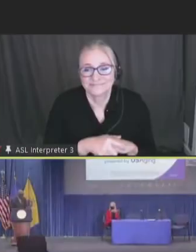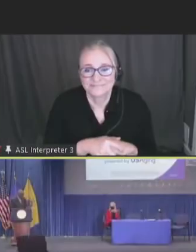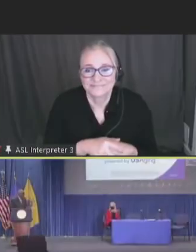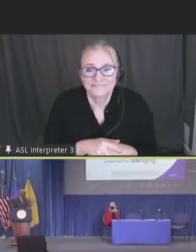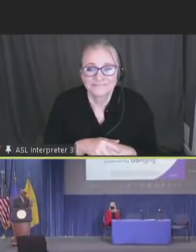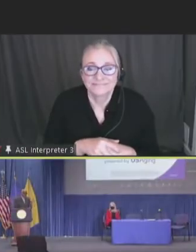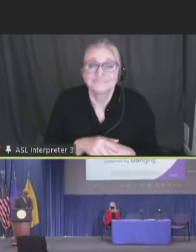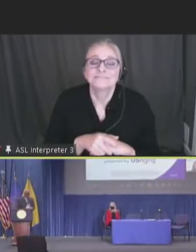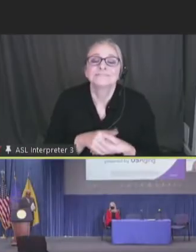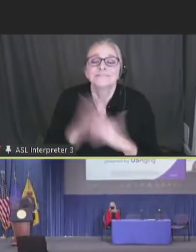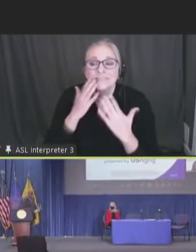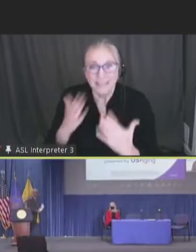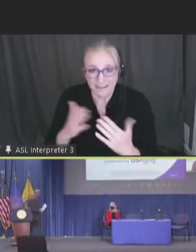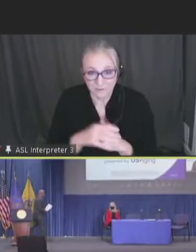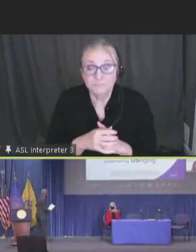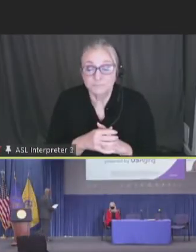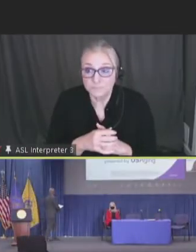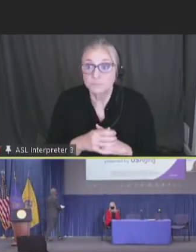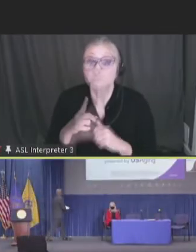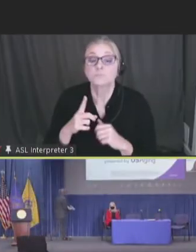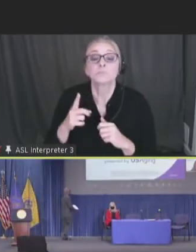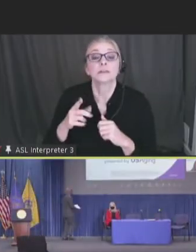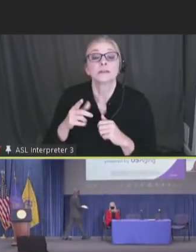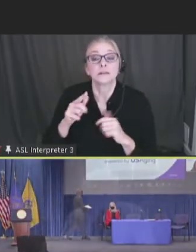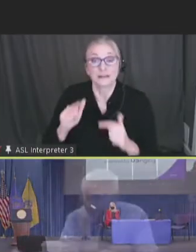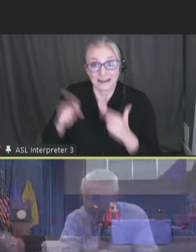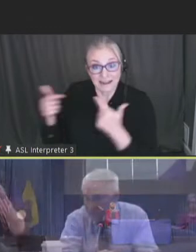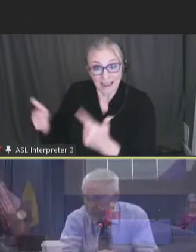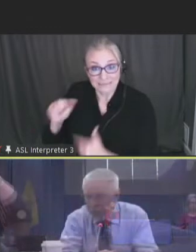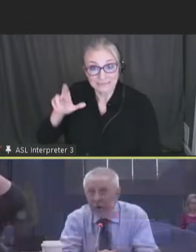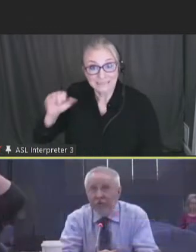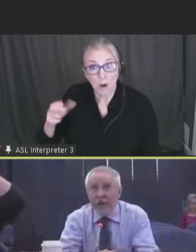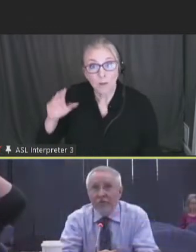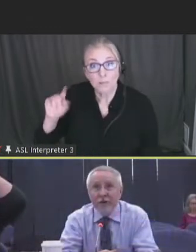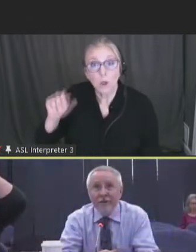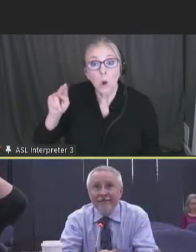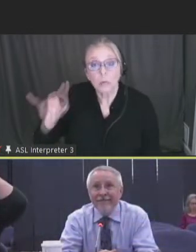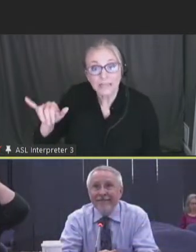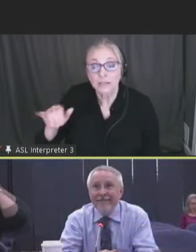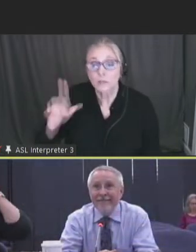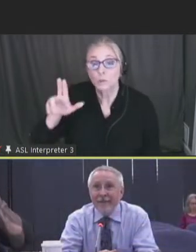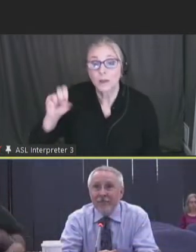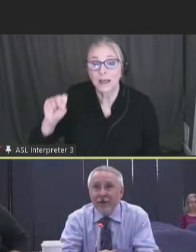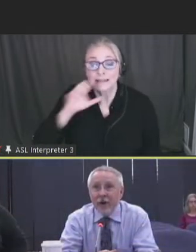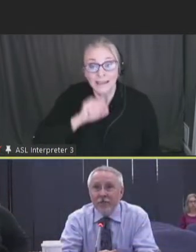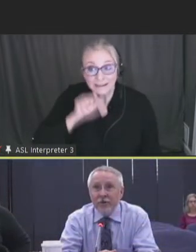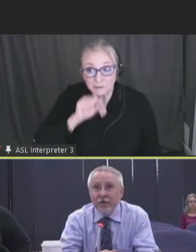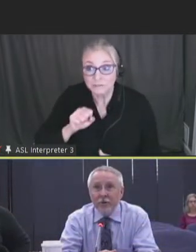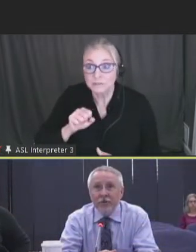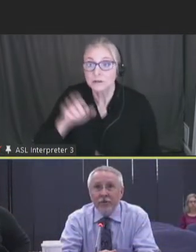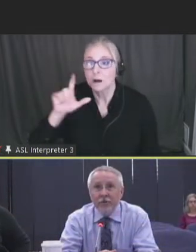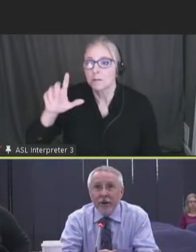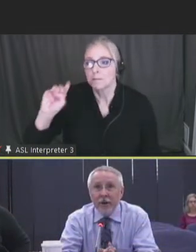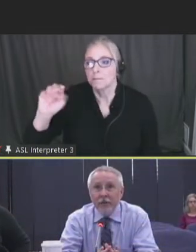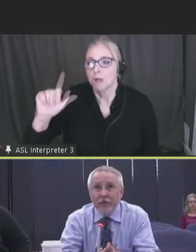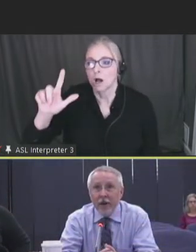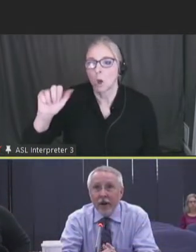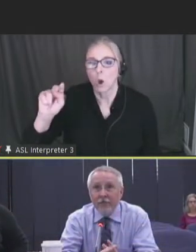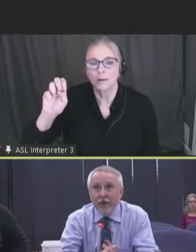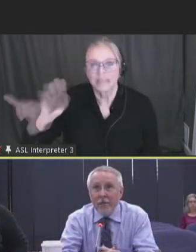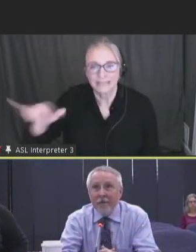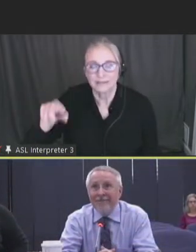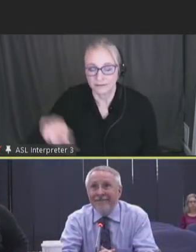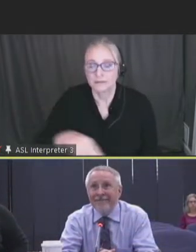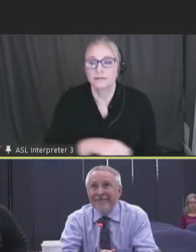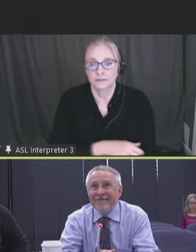Thank you, Sarah. Our next presenter is Sarah Maloney from USAG. Sarah, I see you on the screen and your slides